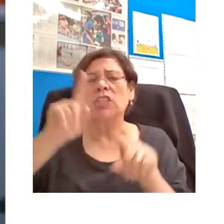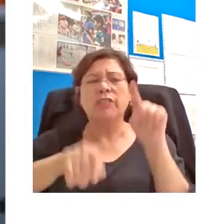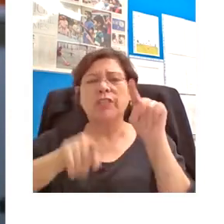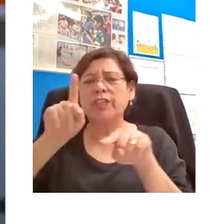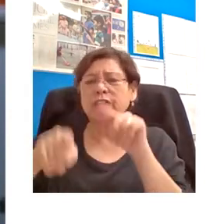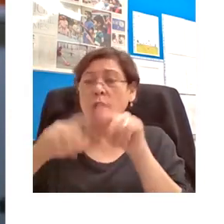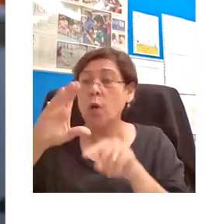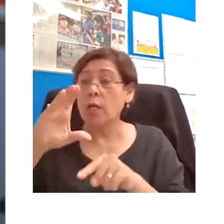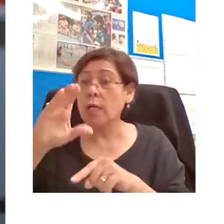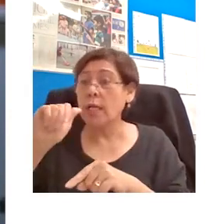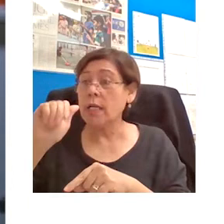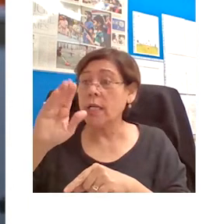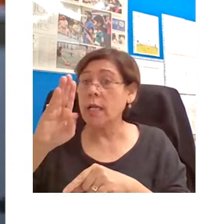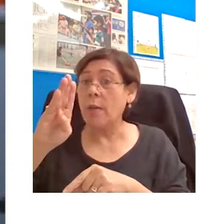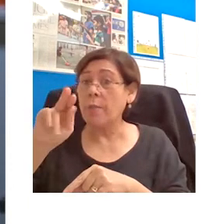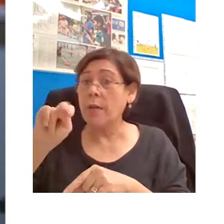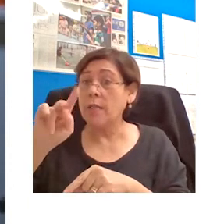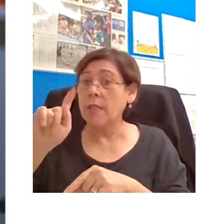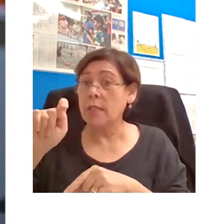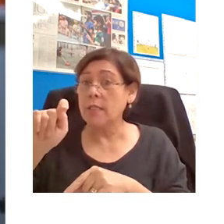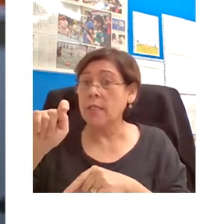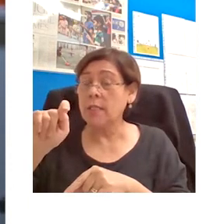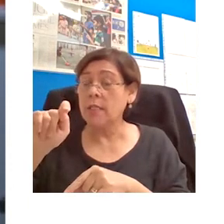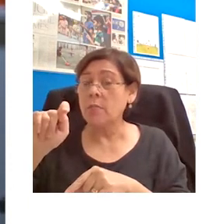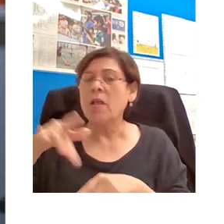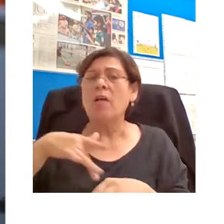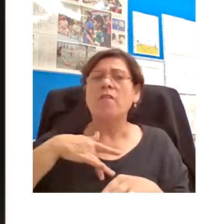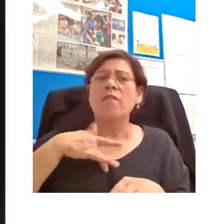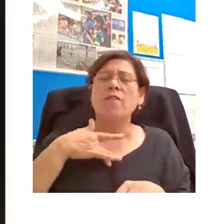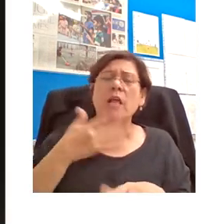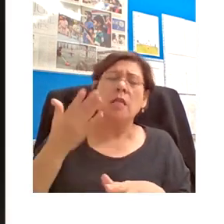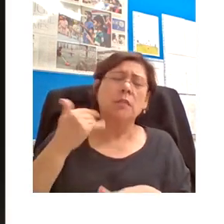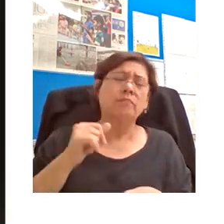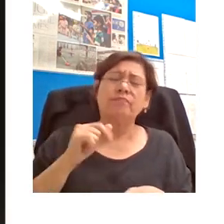solves beautifully a dilemma that I've always felt as a lecturer.